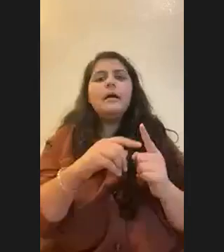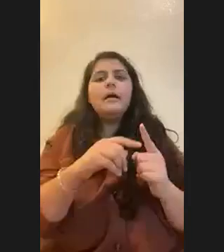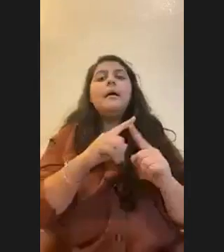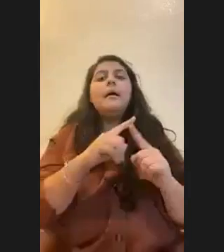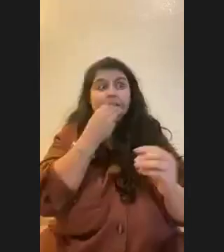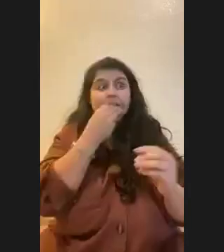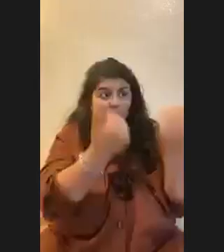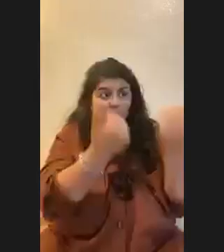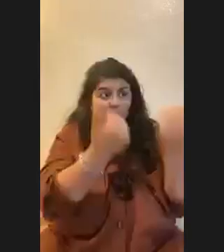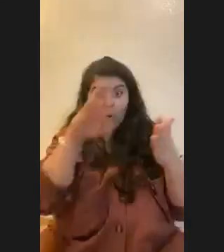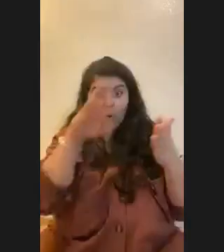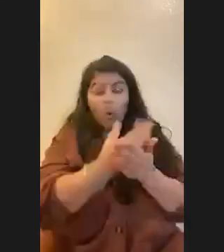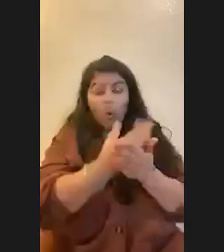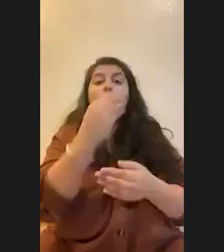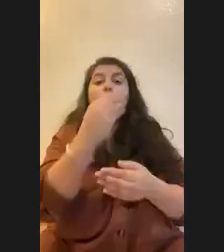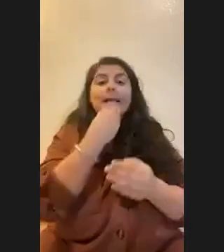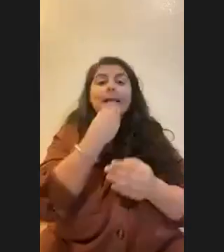eating the algae off the top?